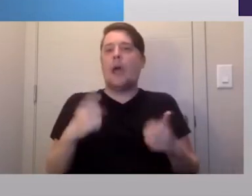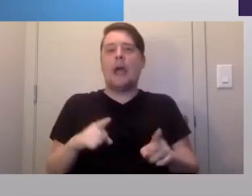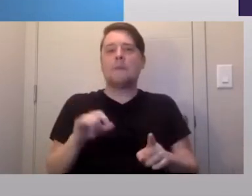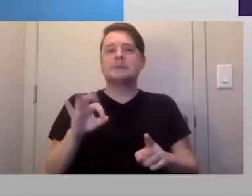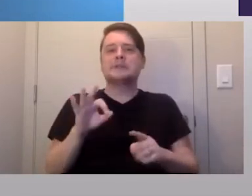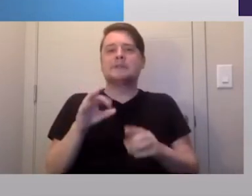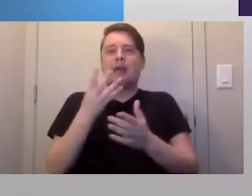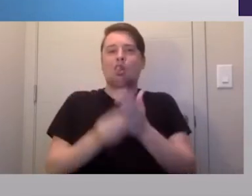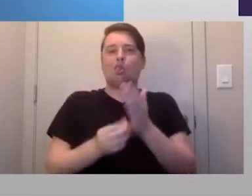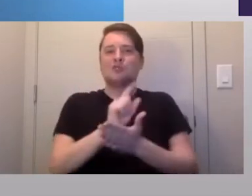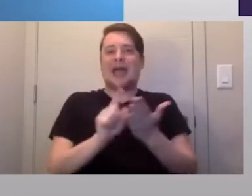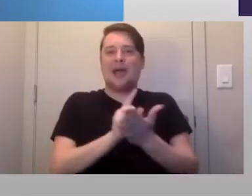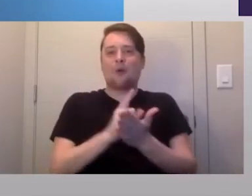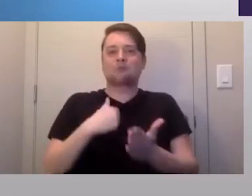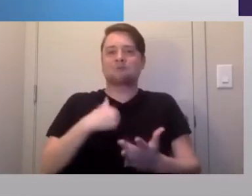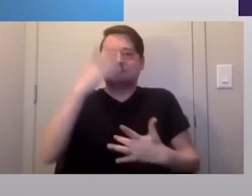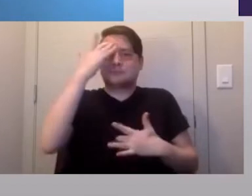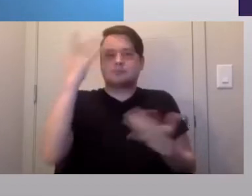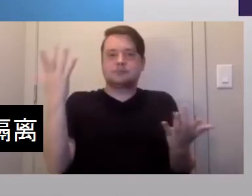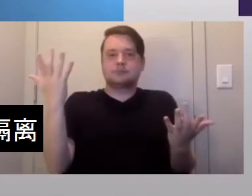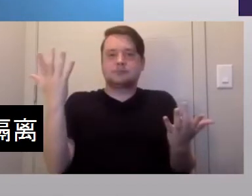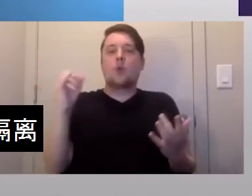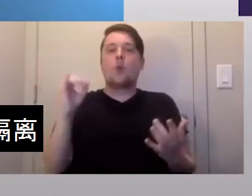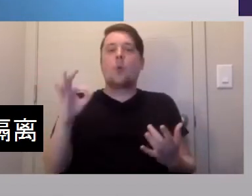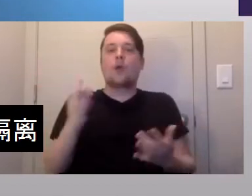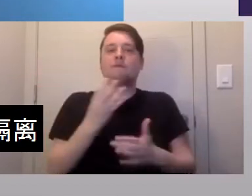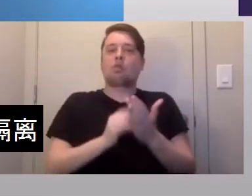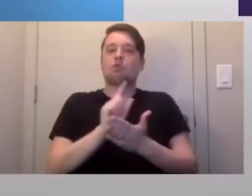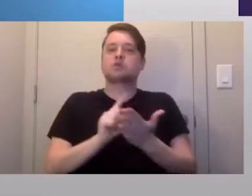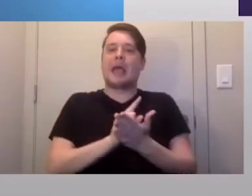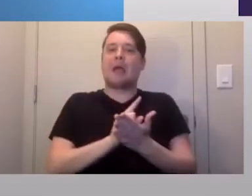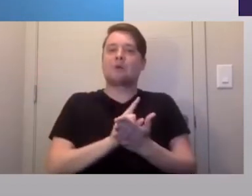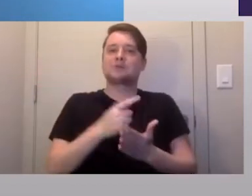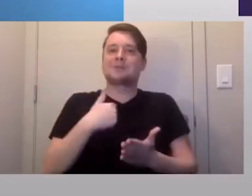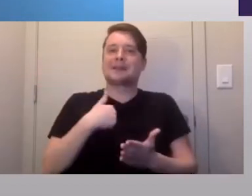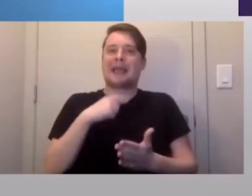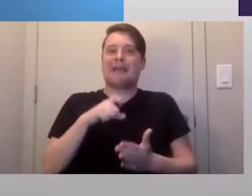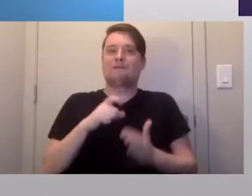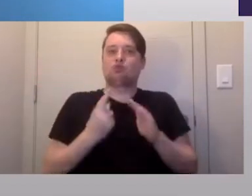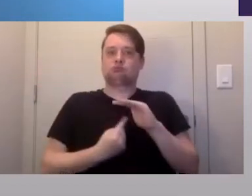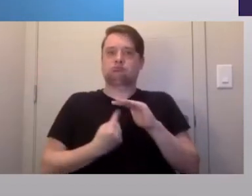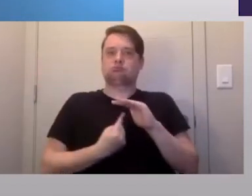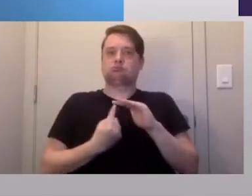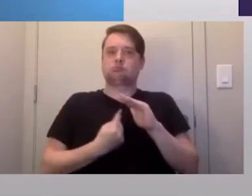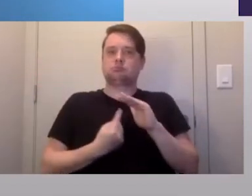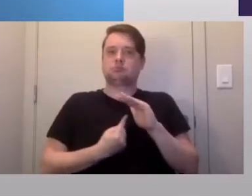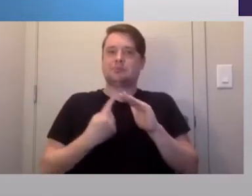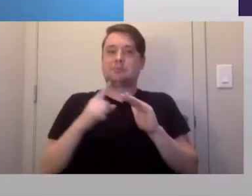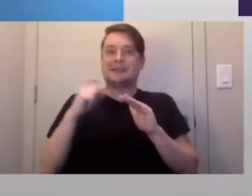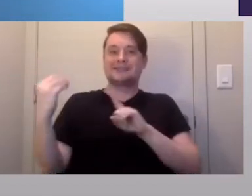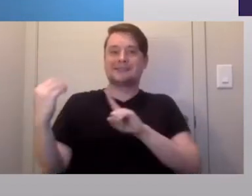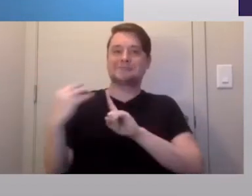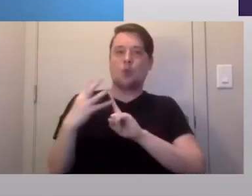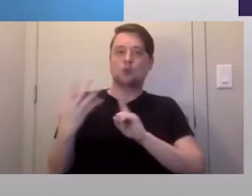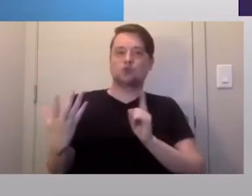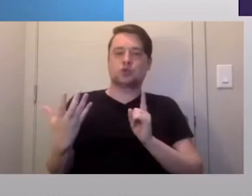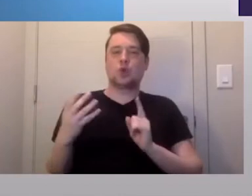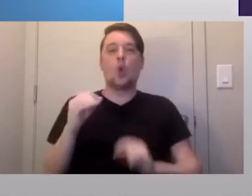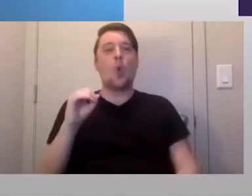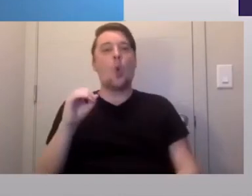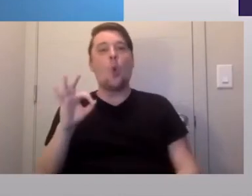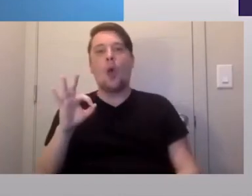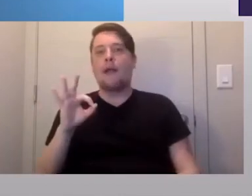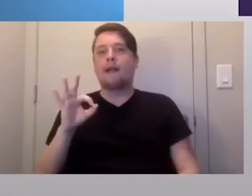hours because they're sick? What if they lose hours because they have to self-quarantine due to a known exposure? Or what if the